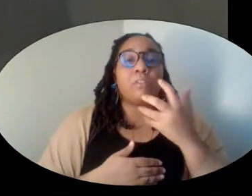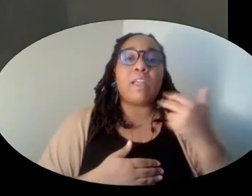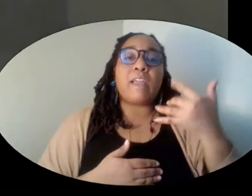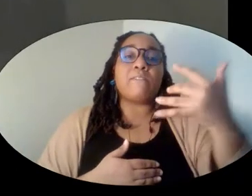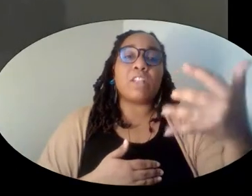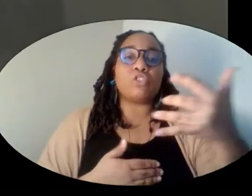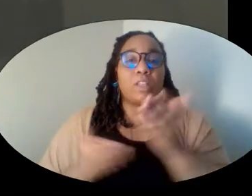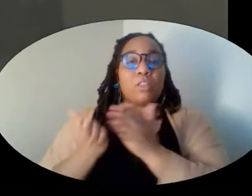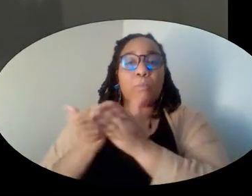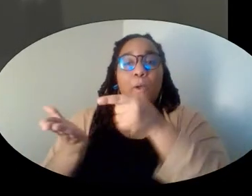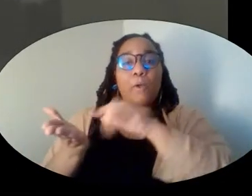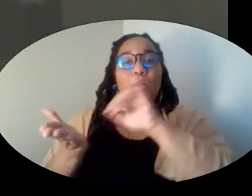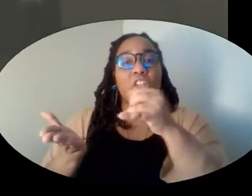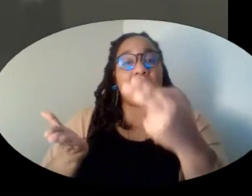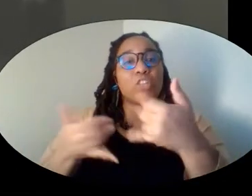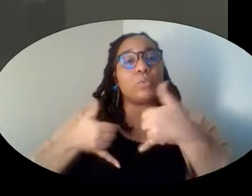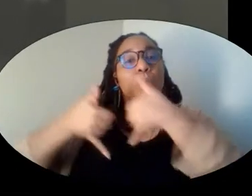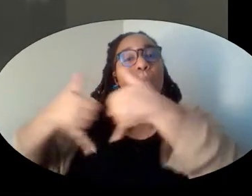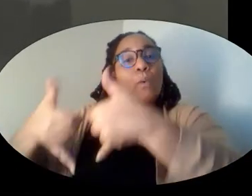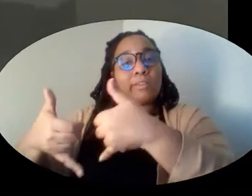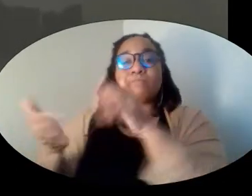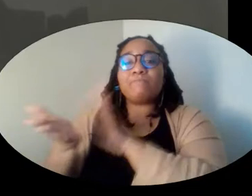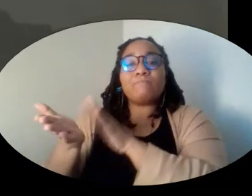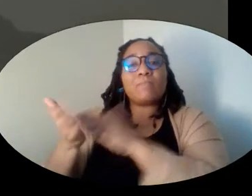is really my you, man! You really love